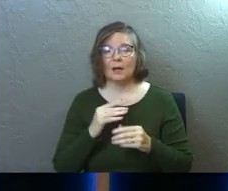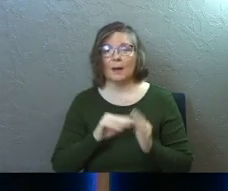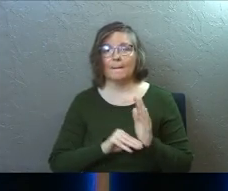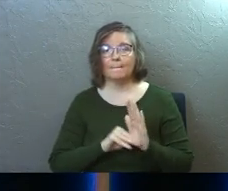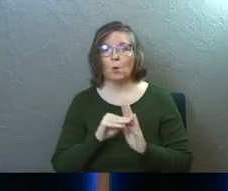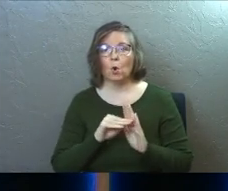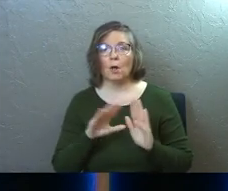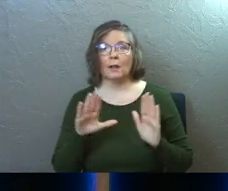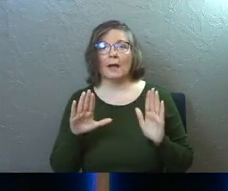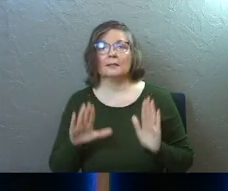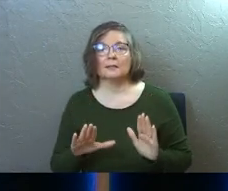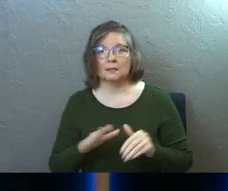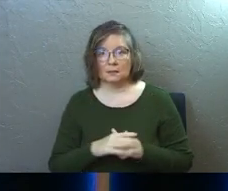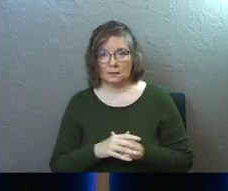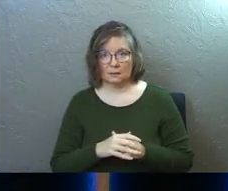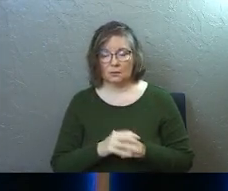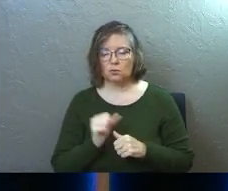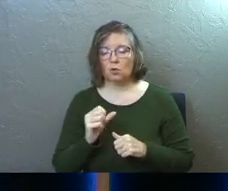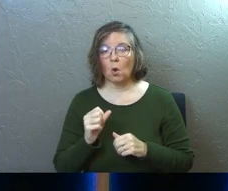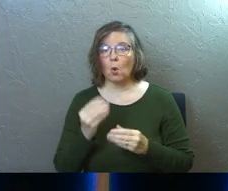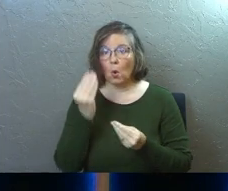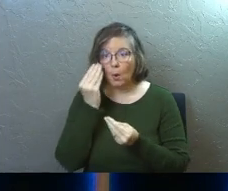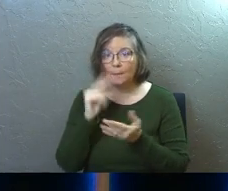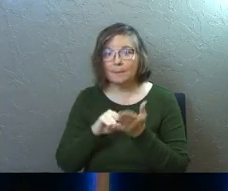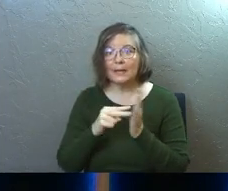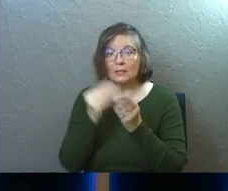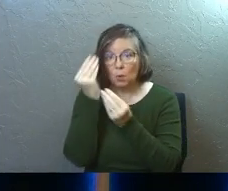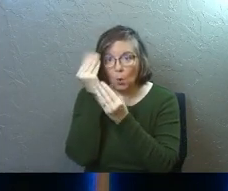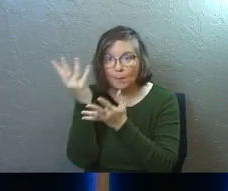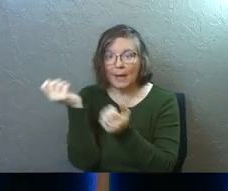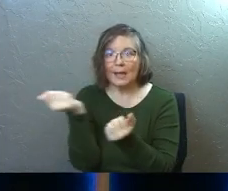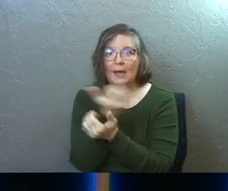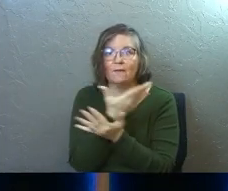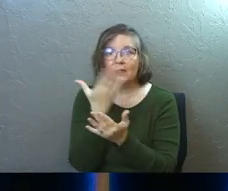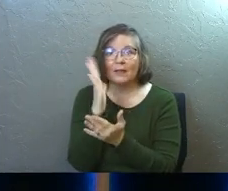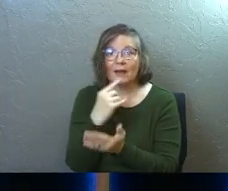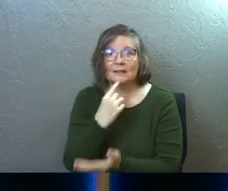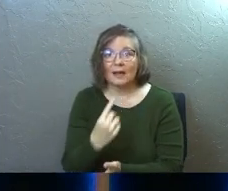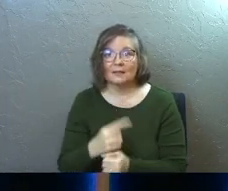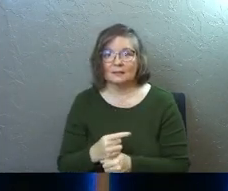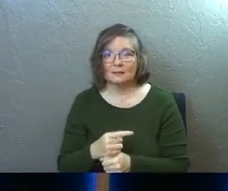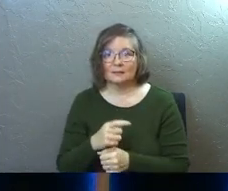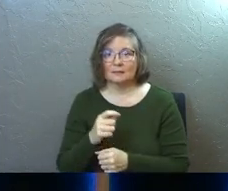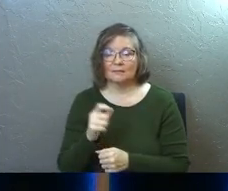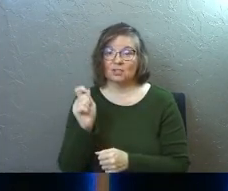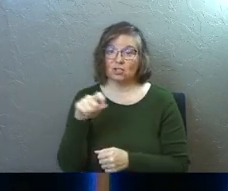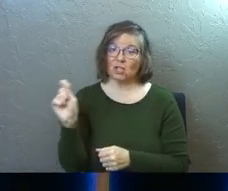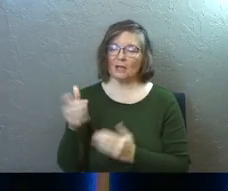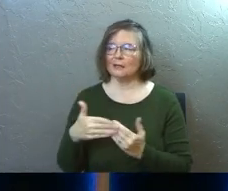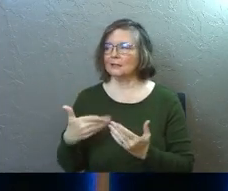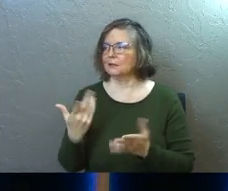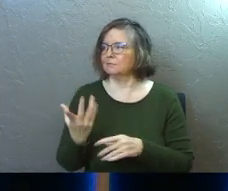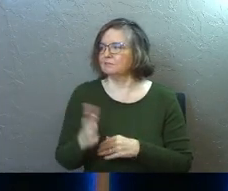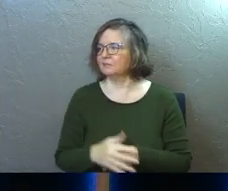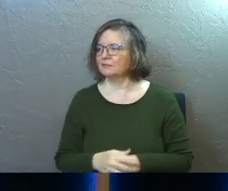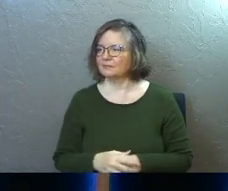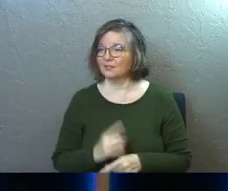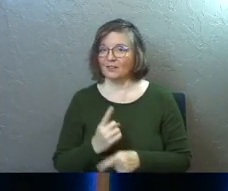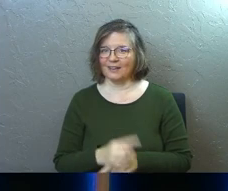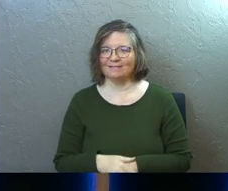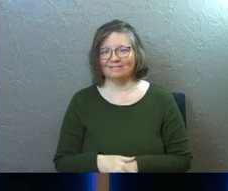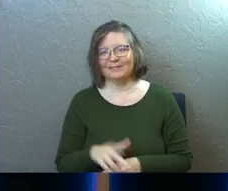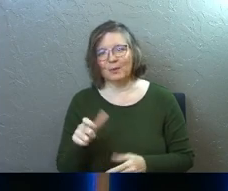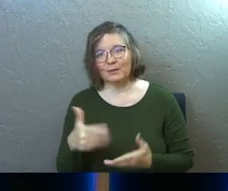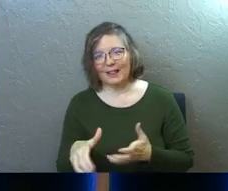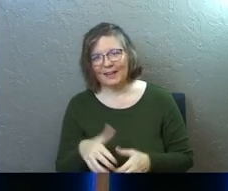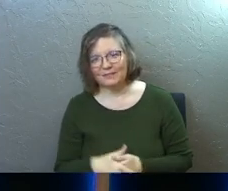moral excellence. So obey everything that God says. Check, easy, right? Yeah, you were